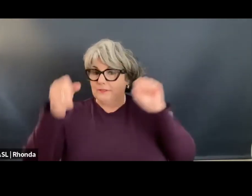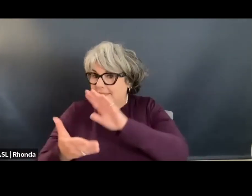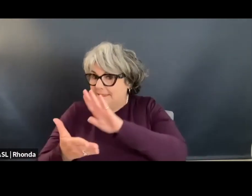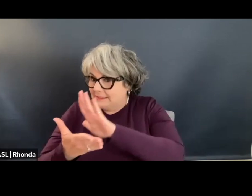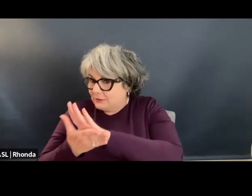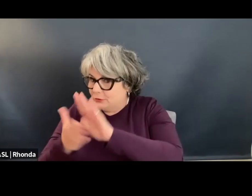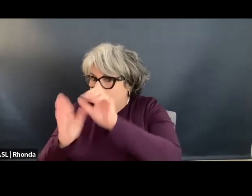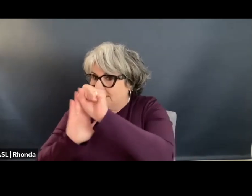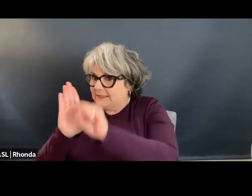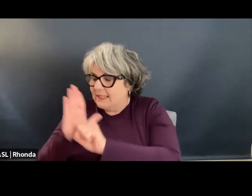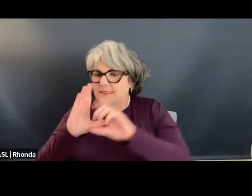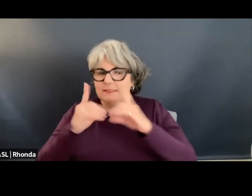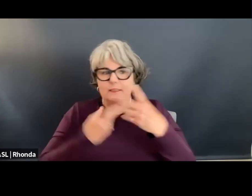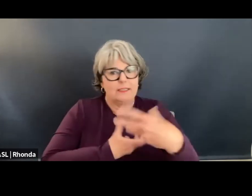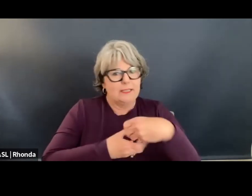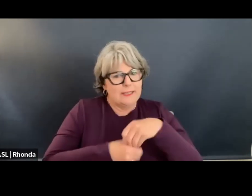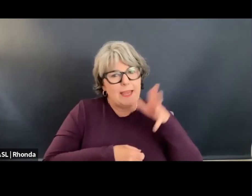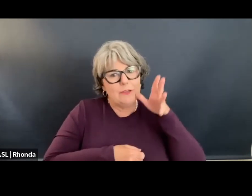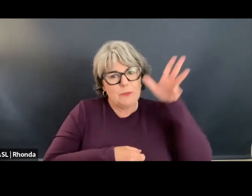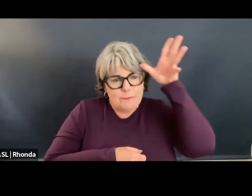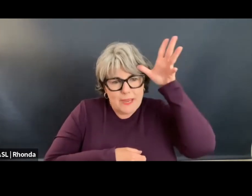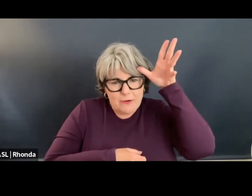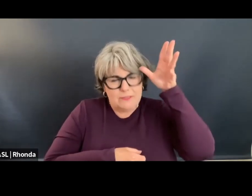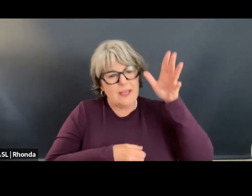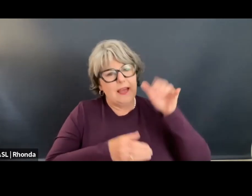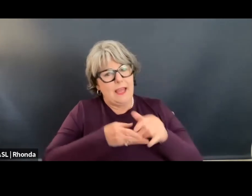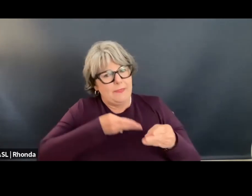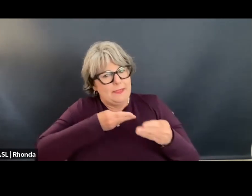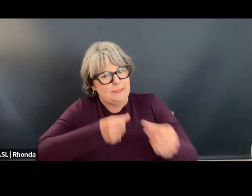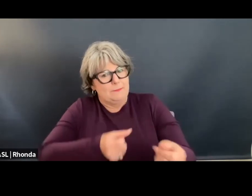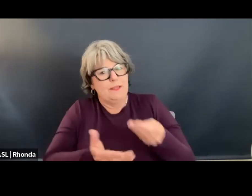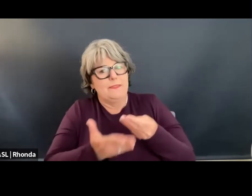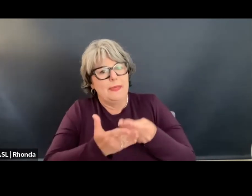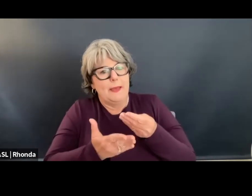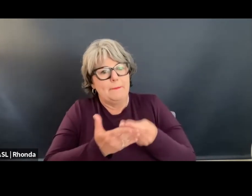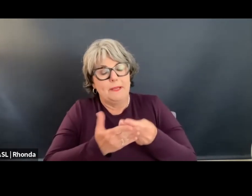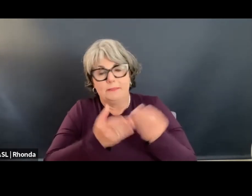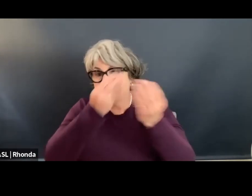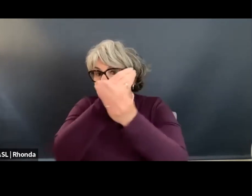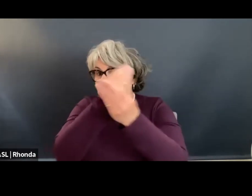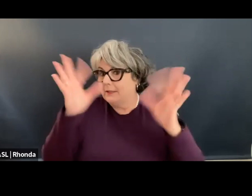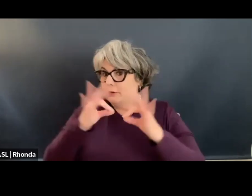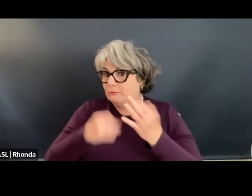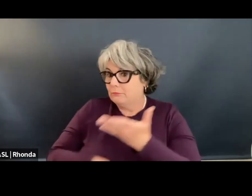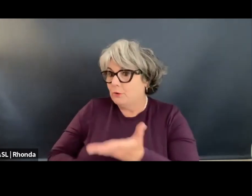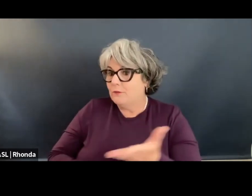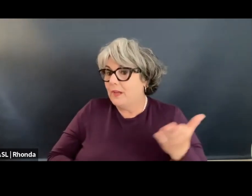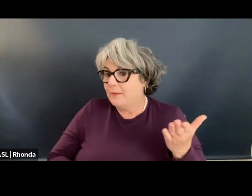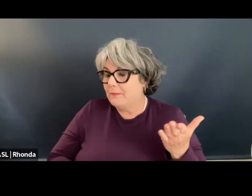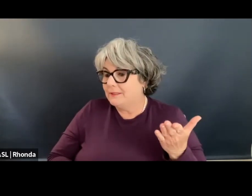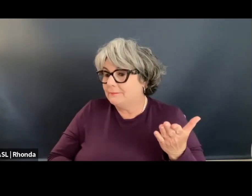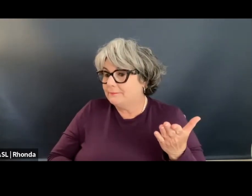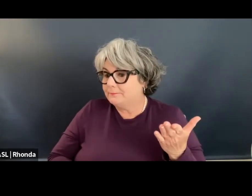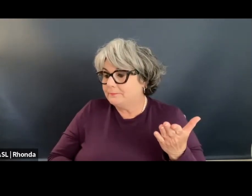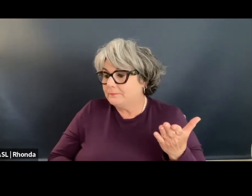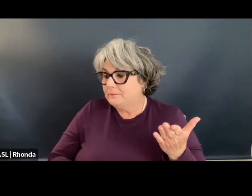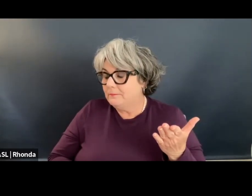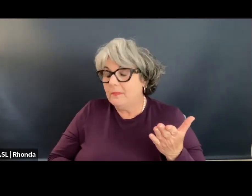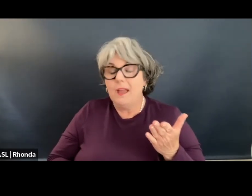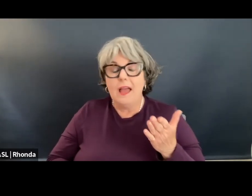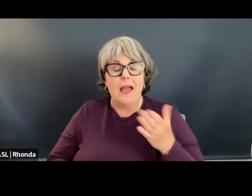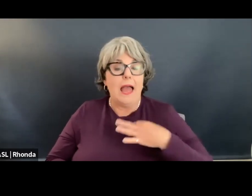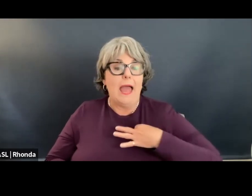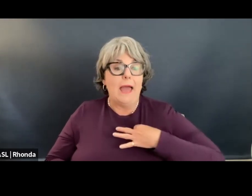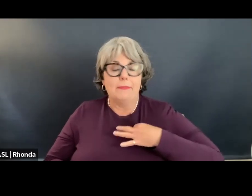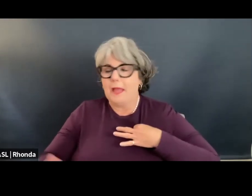engage parents in how they spend those funds. I can tell you, families, we kicked back applications